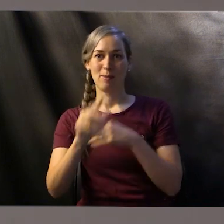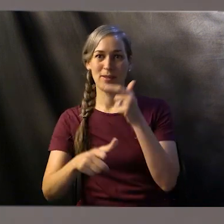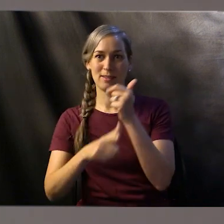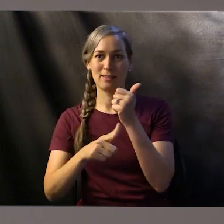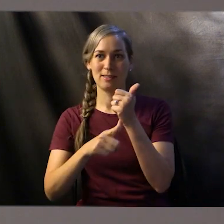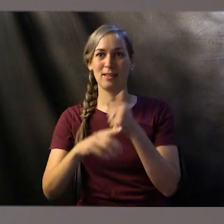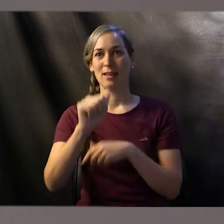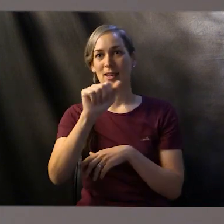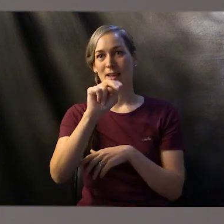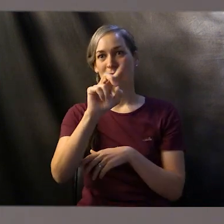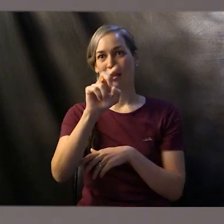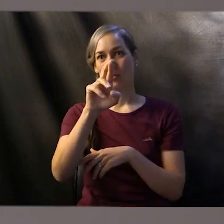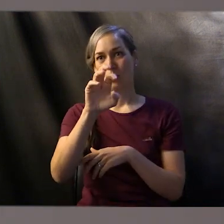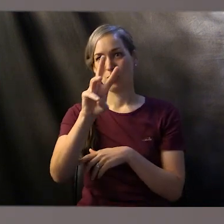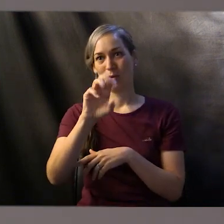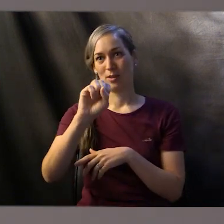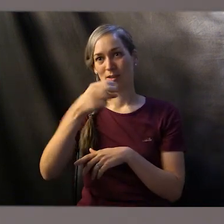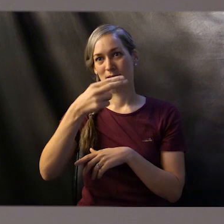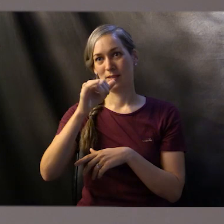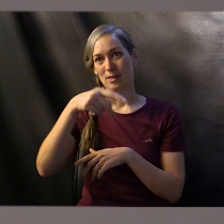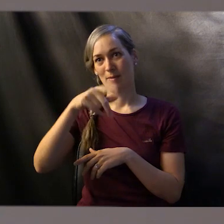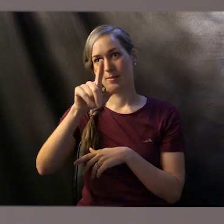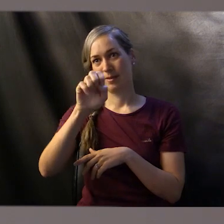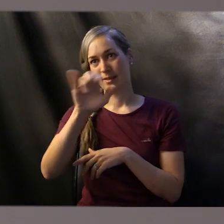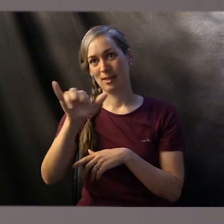closest friends, Brandon Payen.